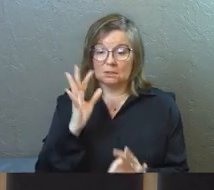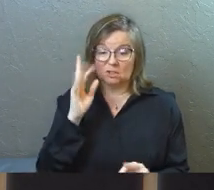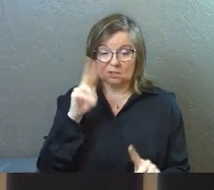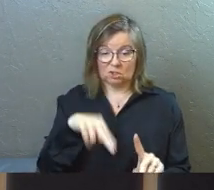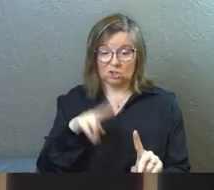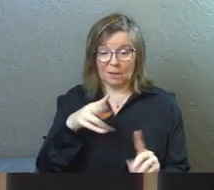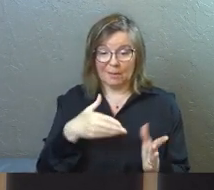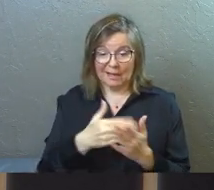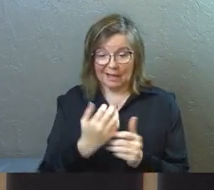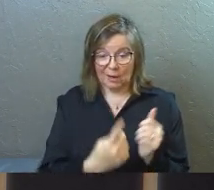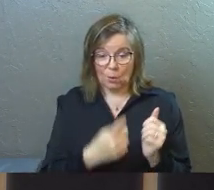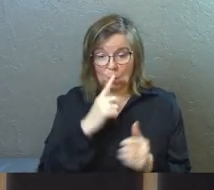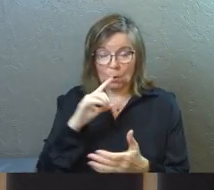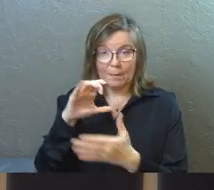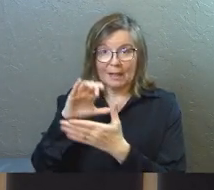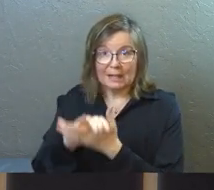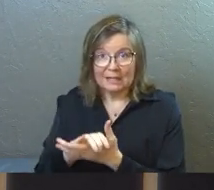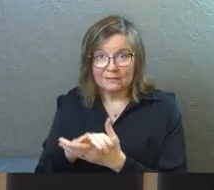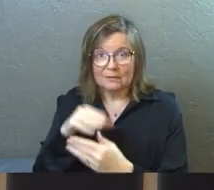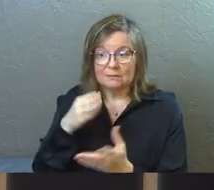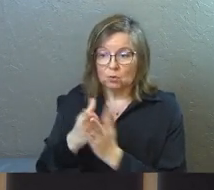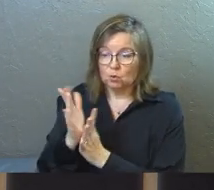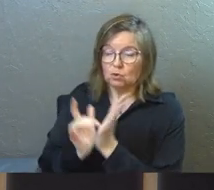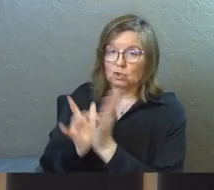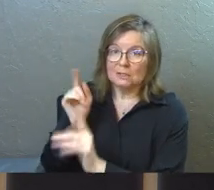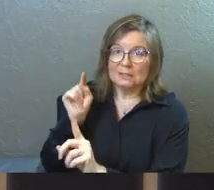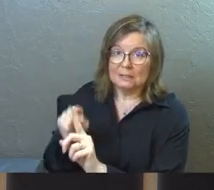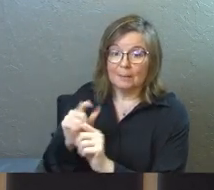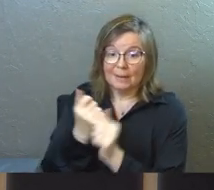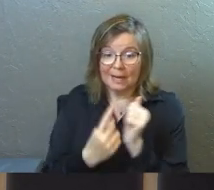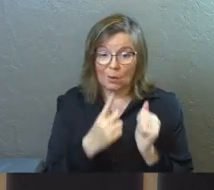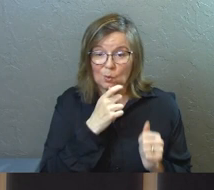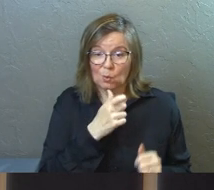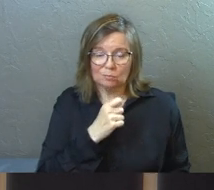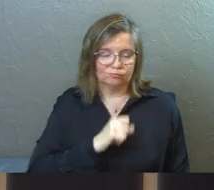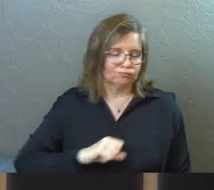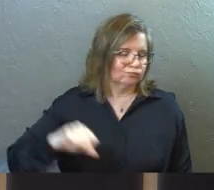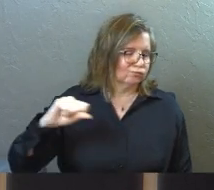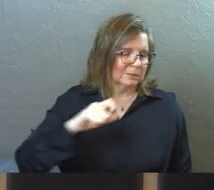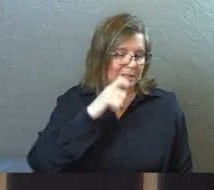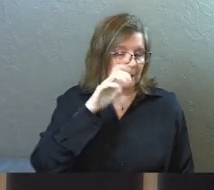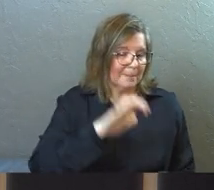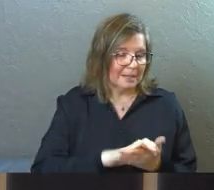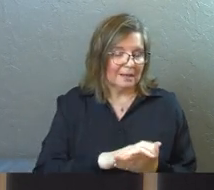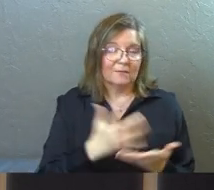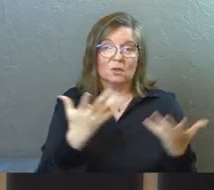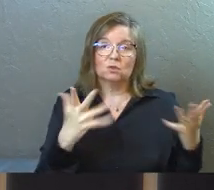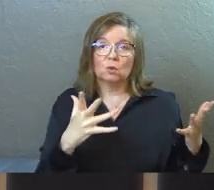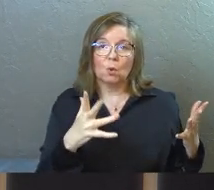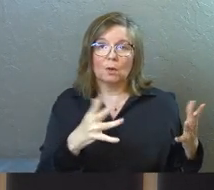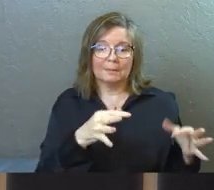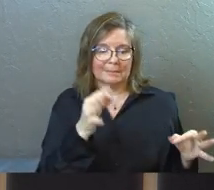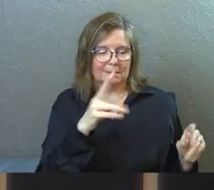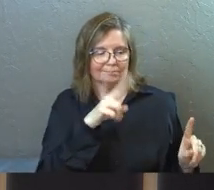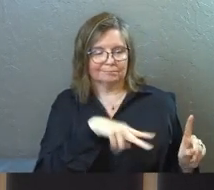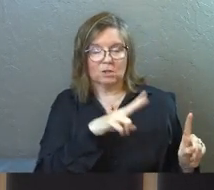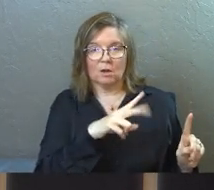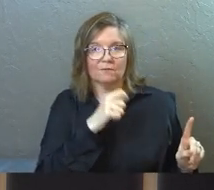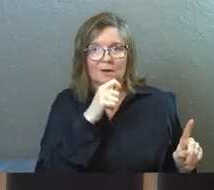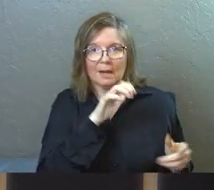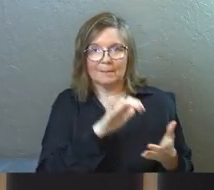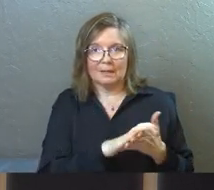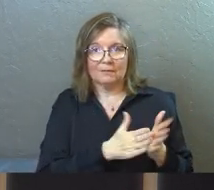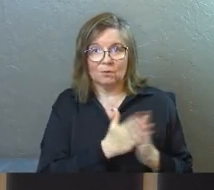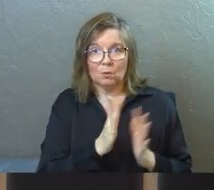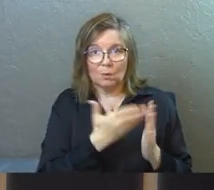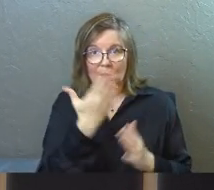judgment against anyone who believes in Jesus. But anyone who does not believe in him has already been judged for not